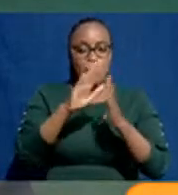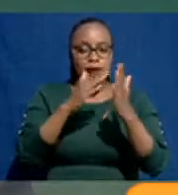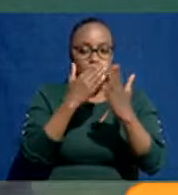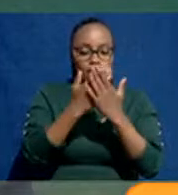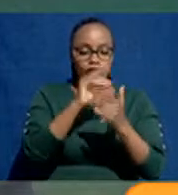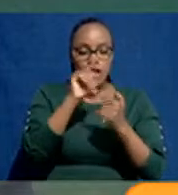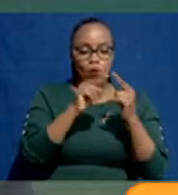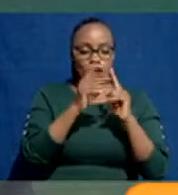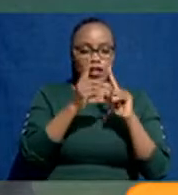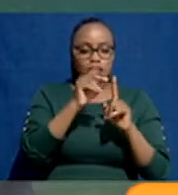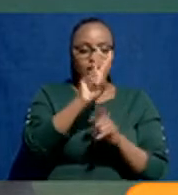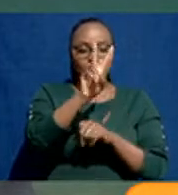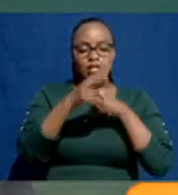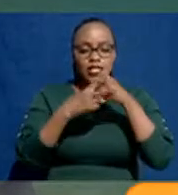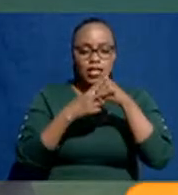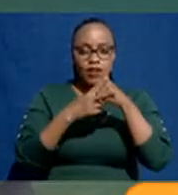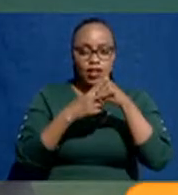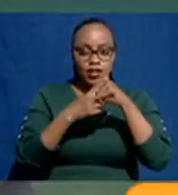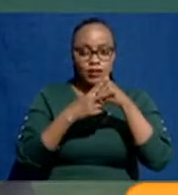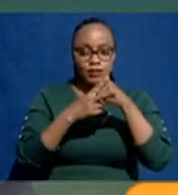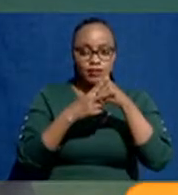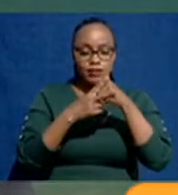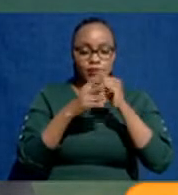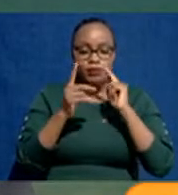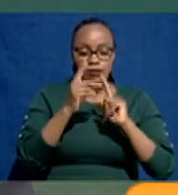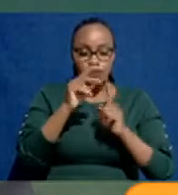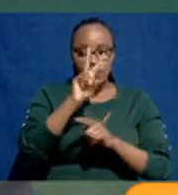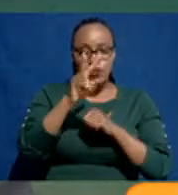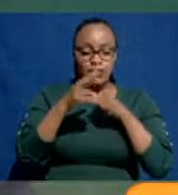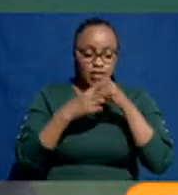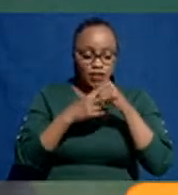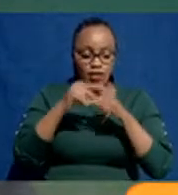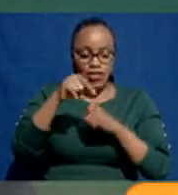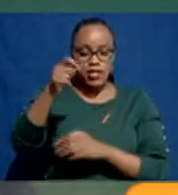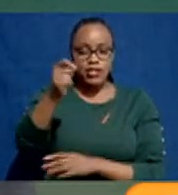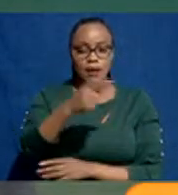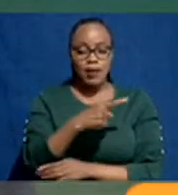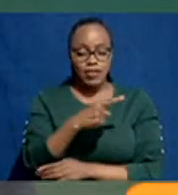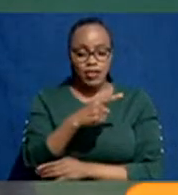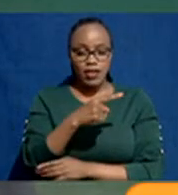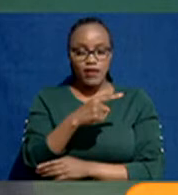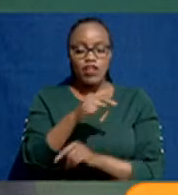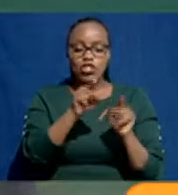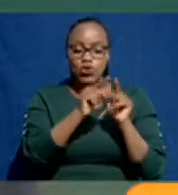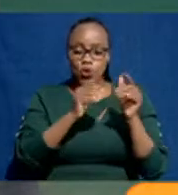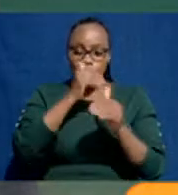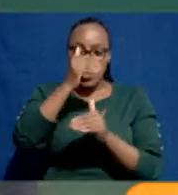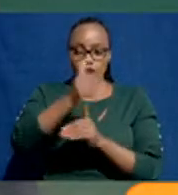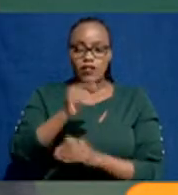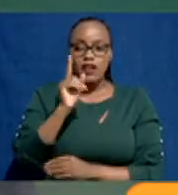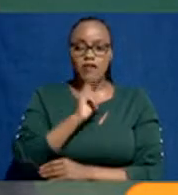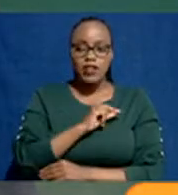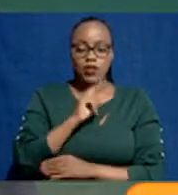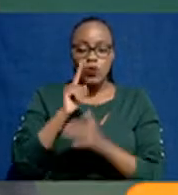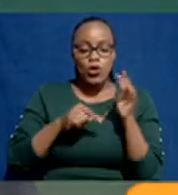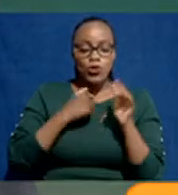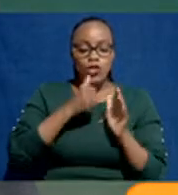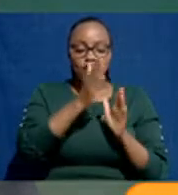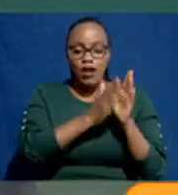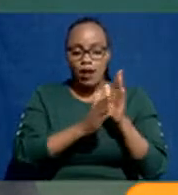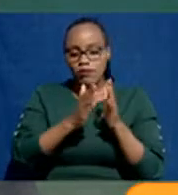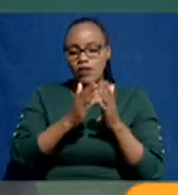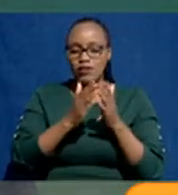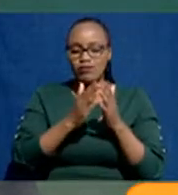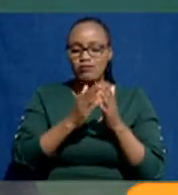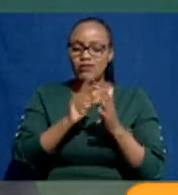27th of this month. Thereafter, what we have learned from COOPs,